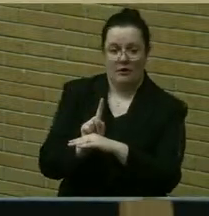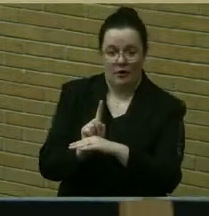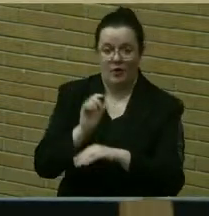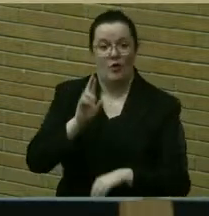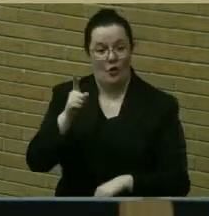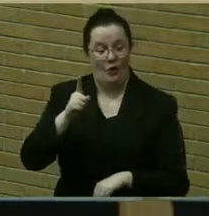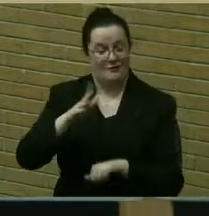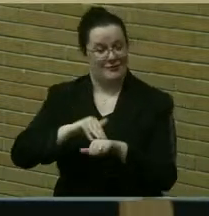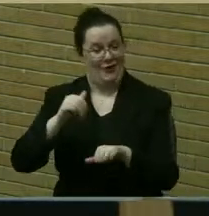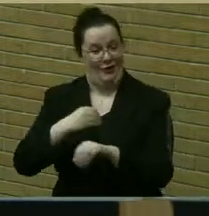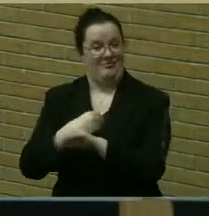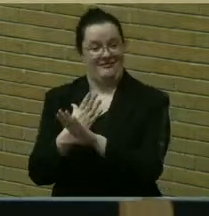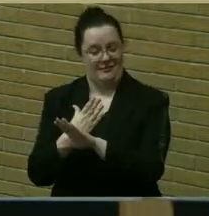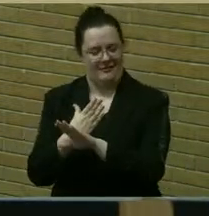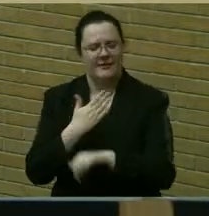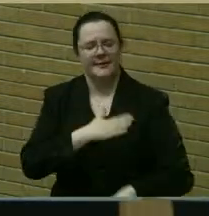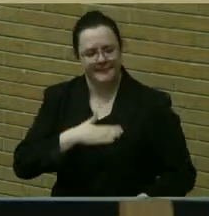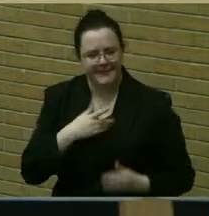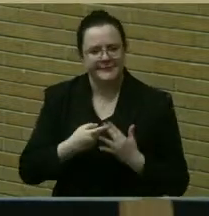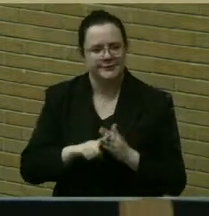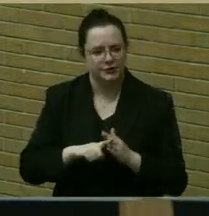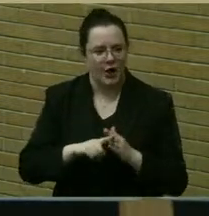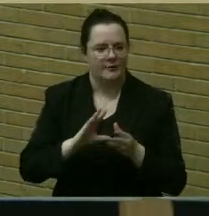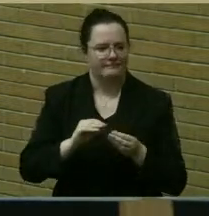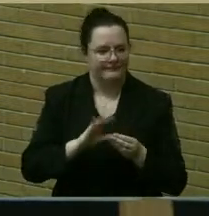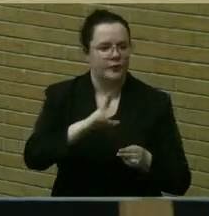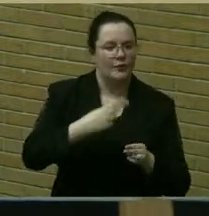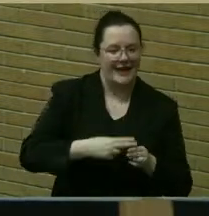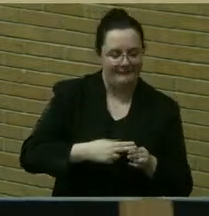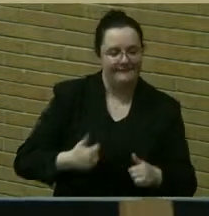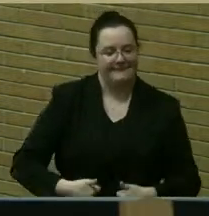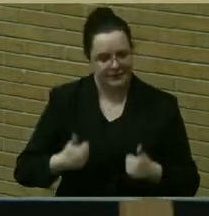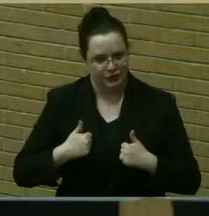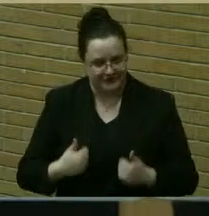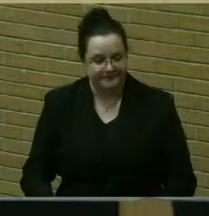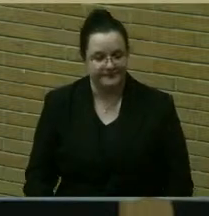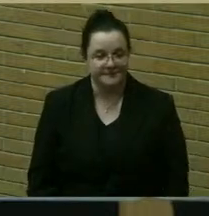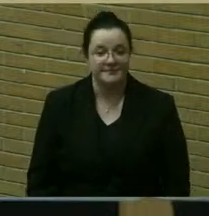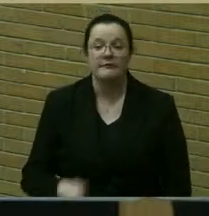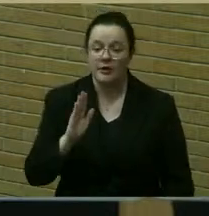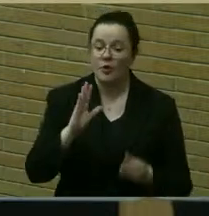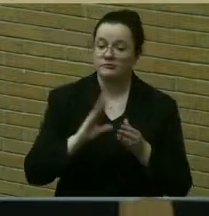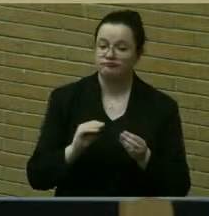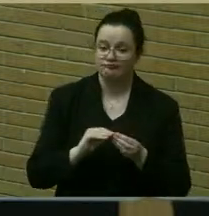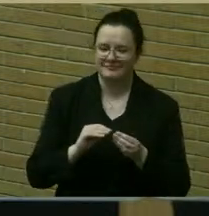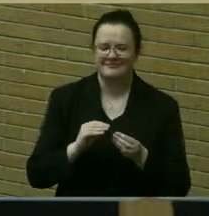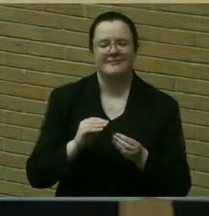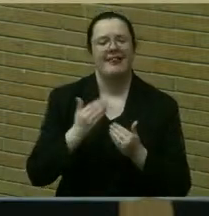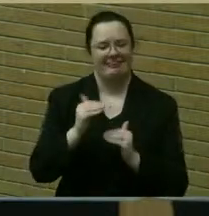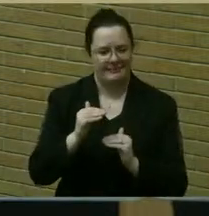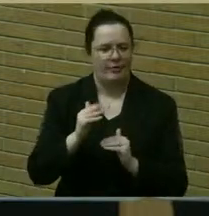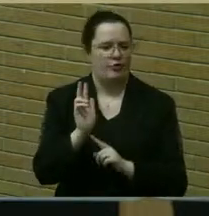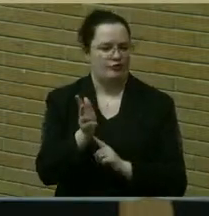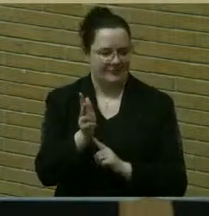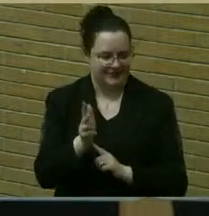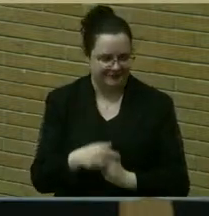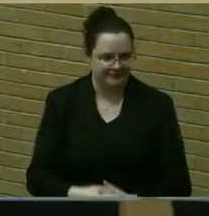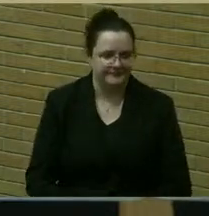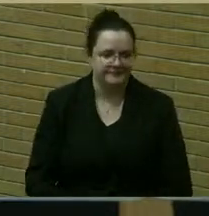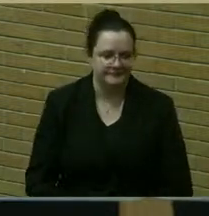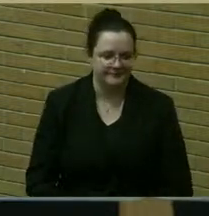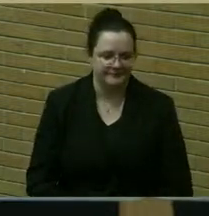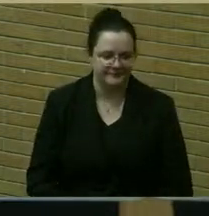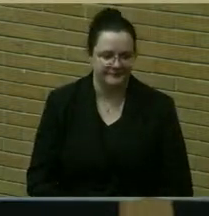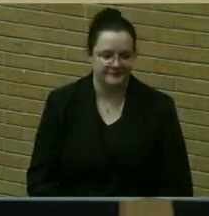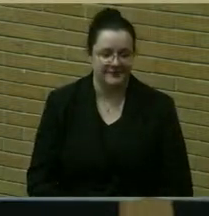ask that you state your name and address, please. Please limit your remarks to three minutes, and